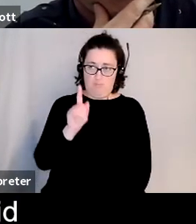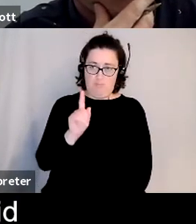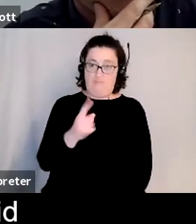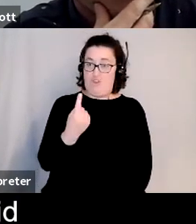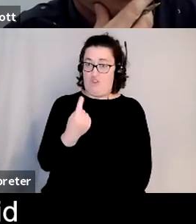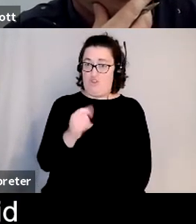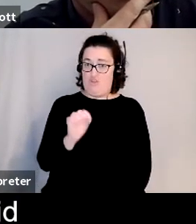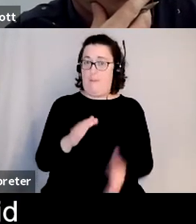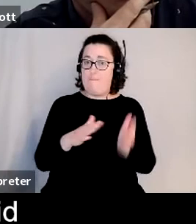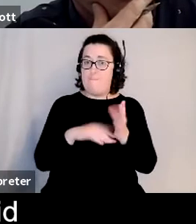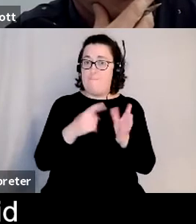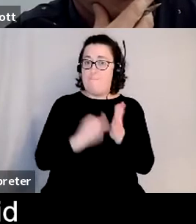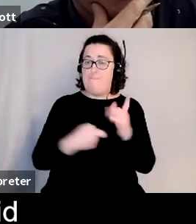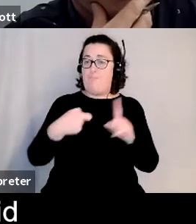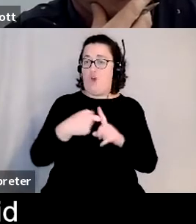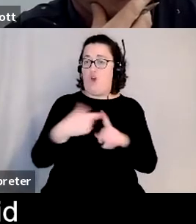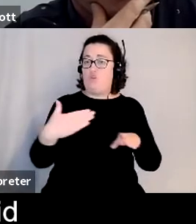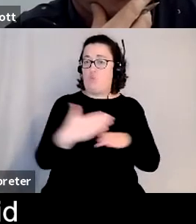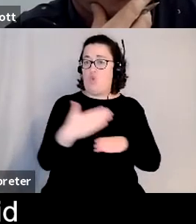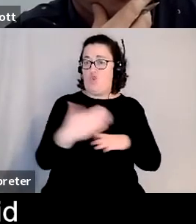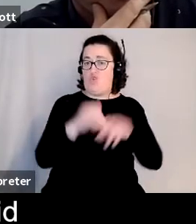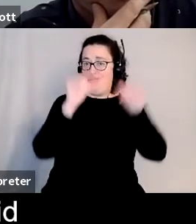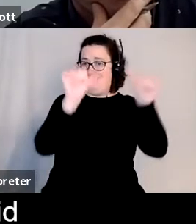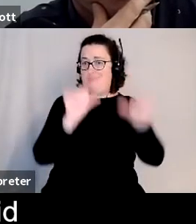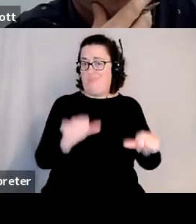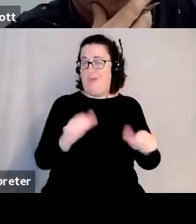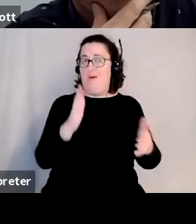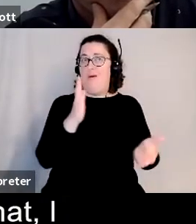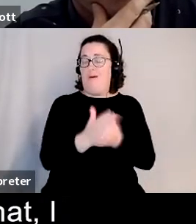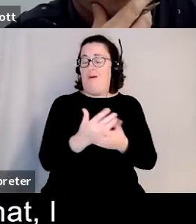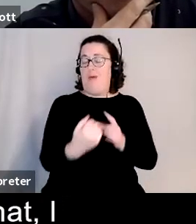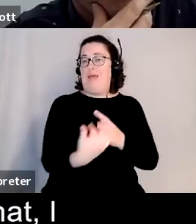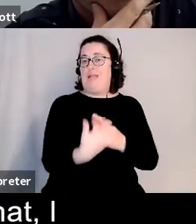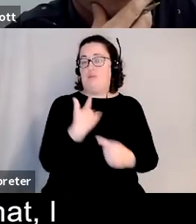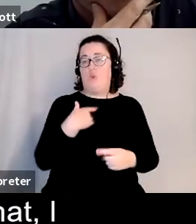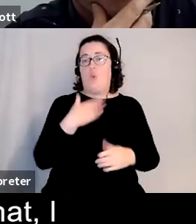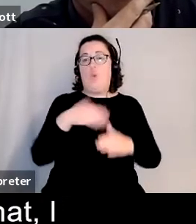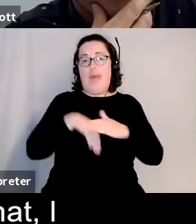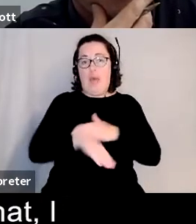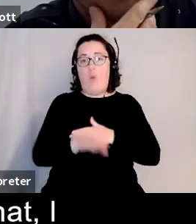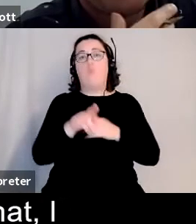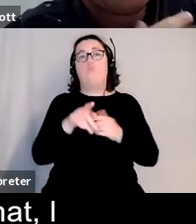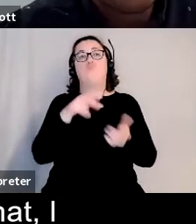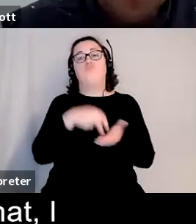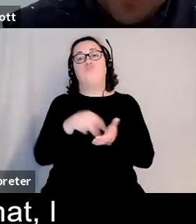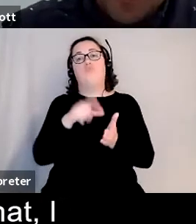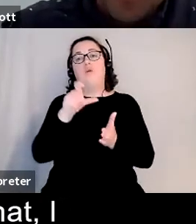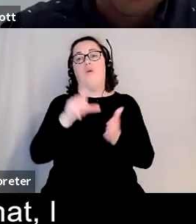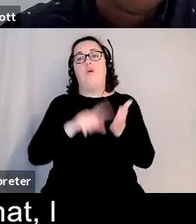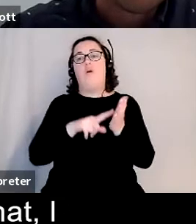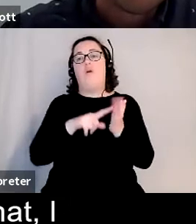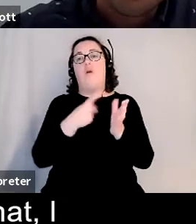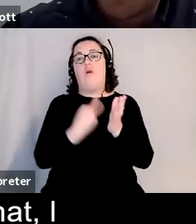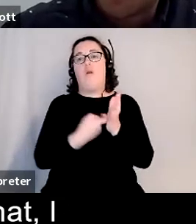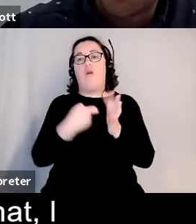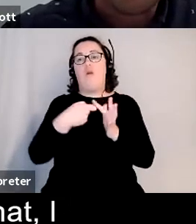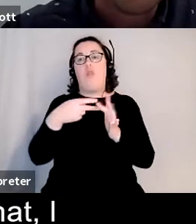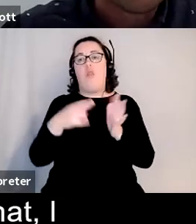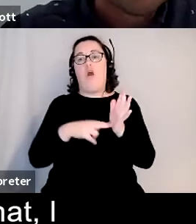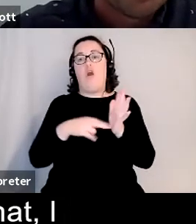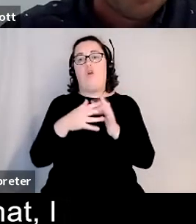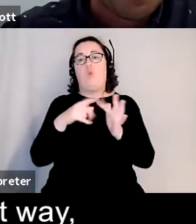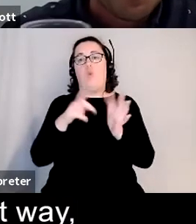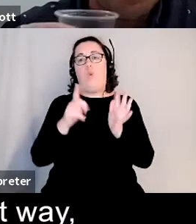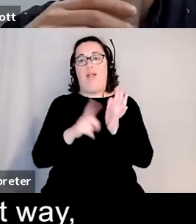work really did inspire me because coming out um into clerkenwell and suddenly seeing that i didn't feel quite so alone